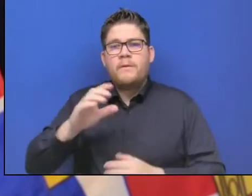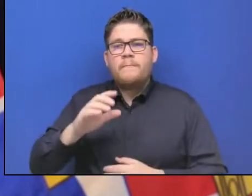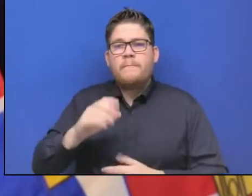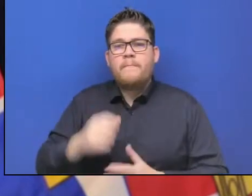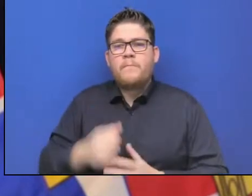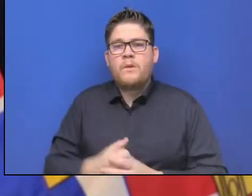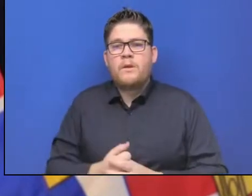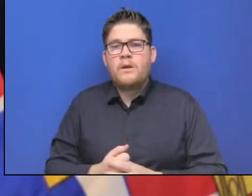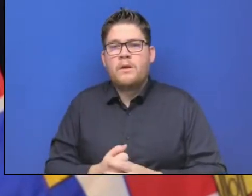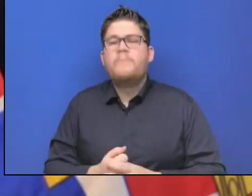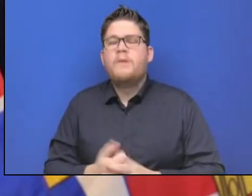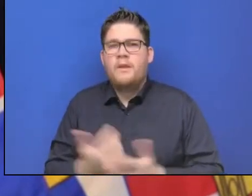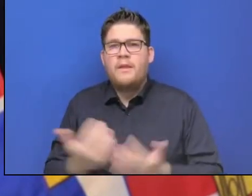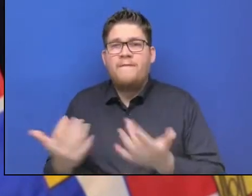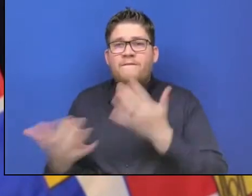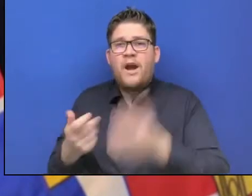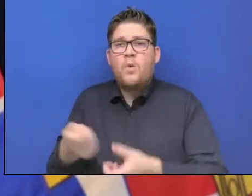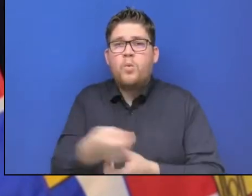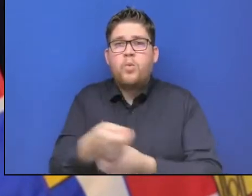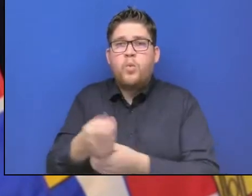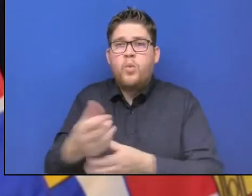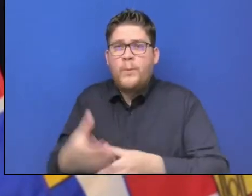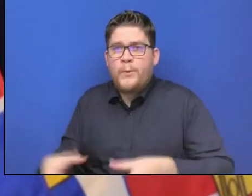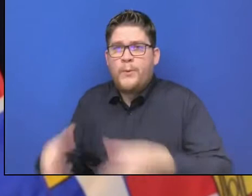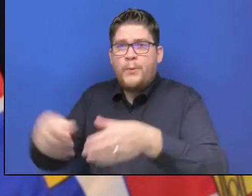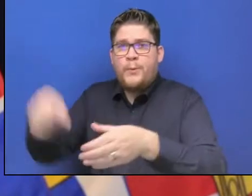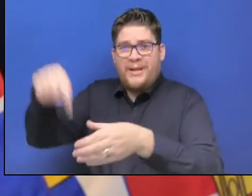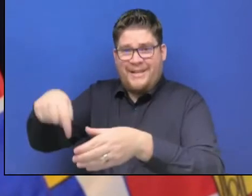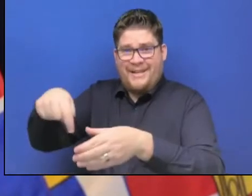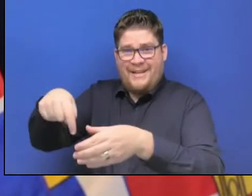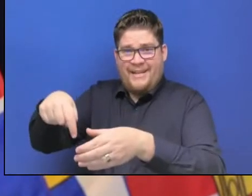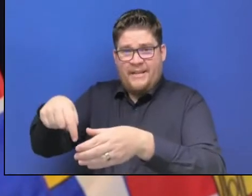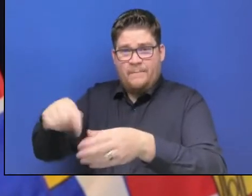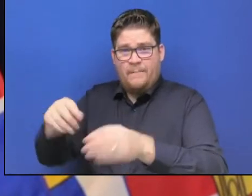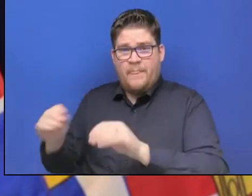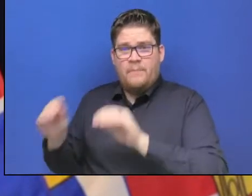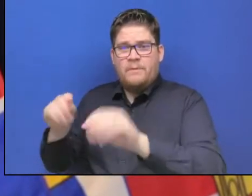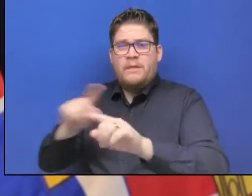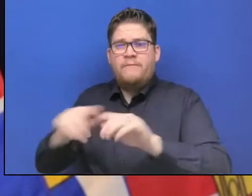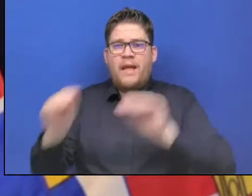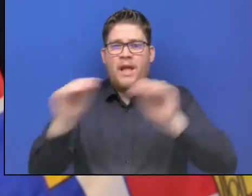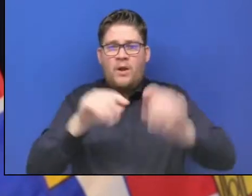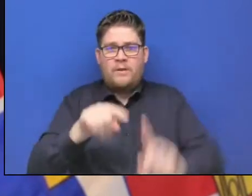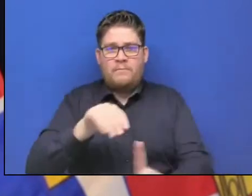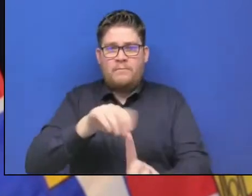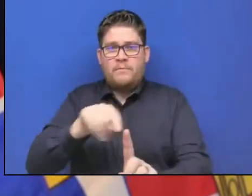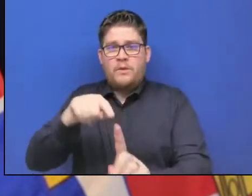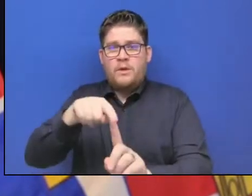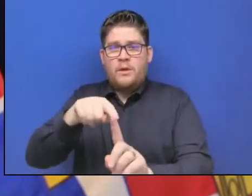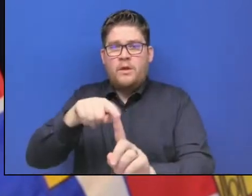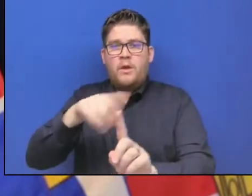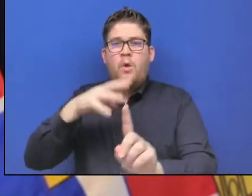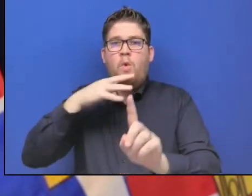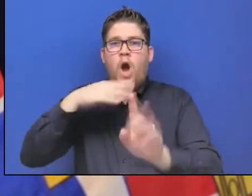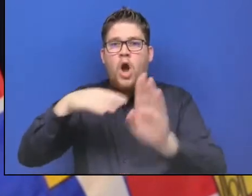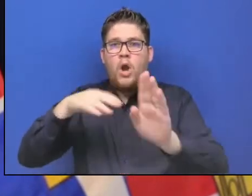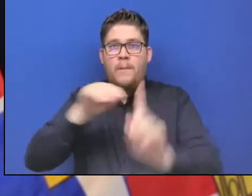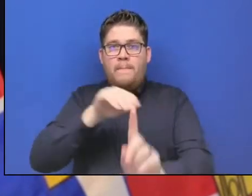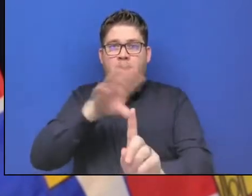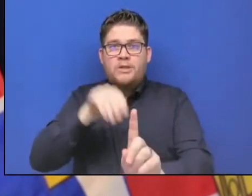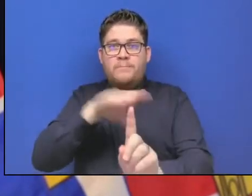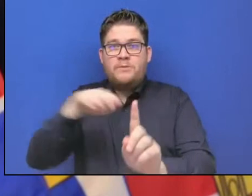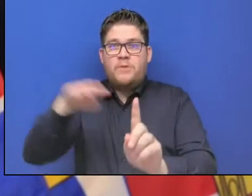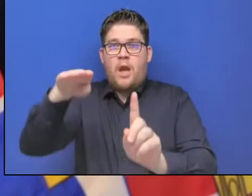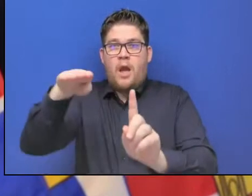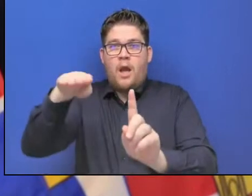outside of that home is a fire hydrant that shows the levels of the water receding. Yesterday he sent me a photo of that